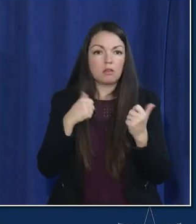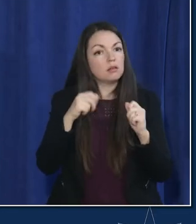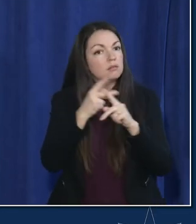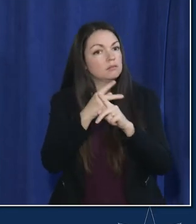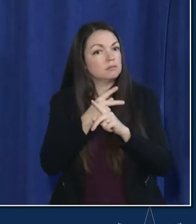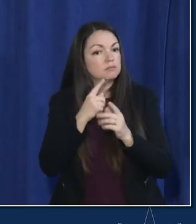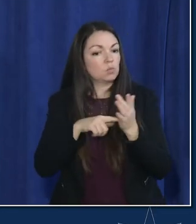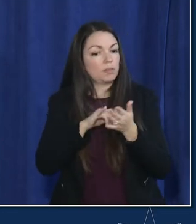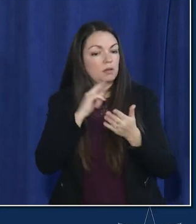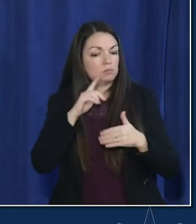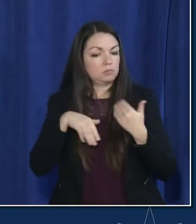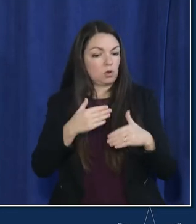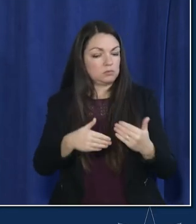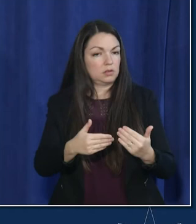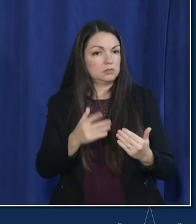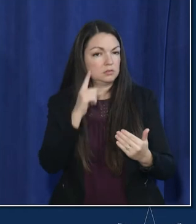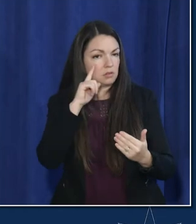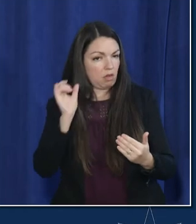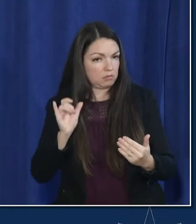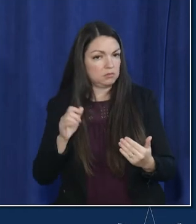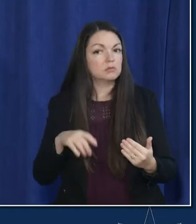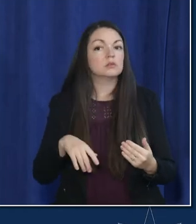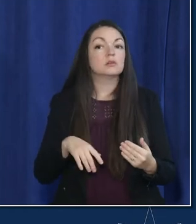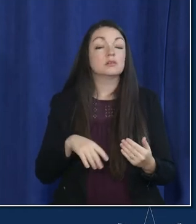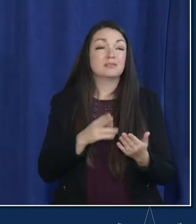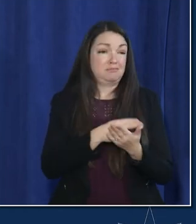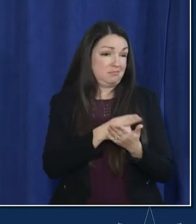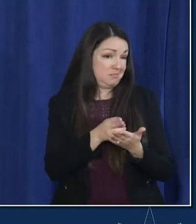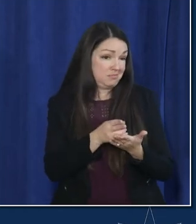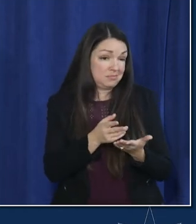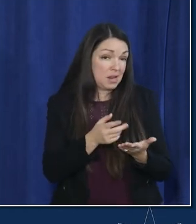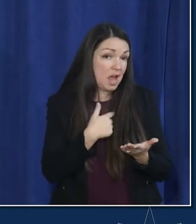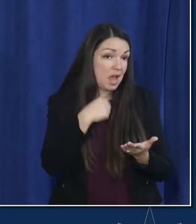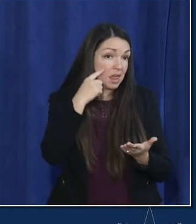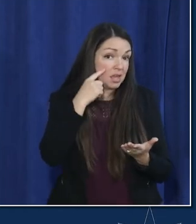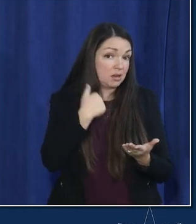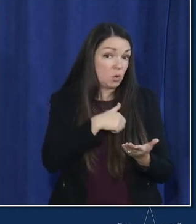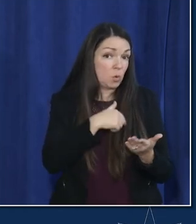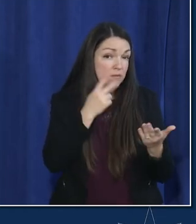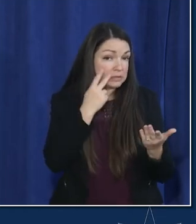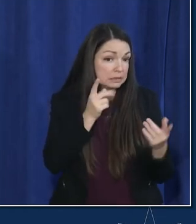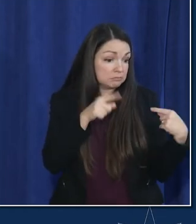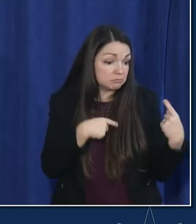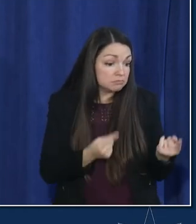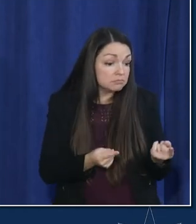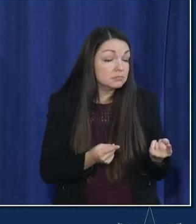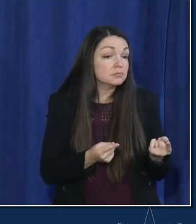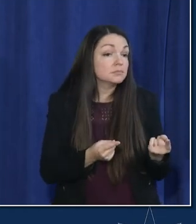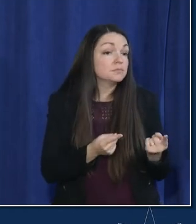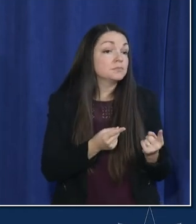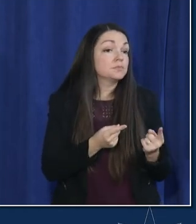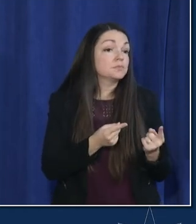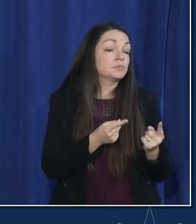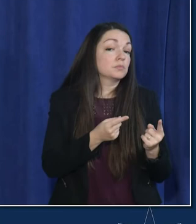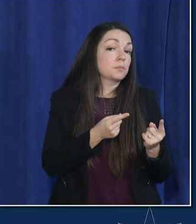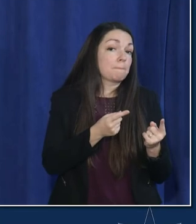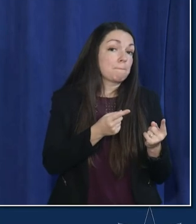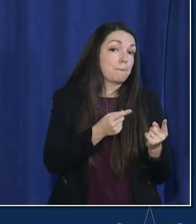what that process looks like frankly um i think what we have seen from prior